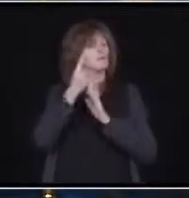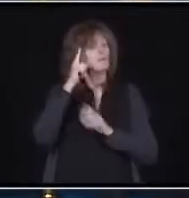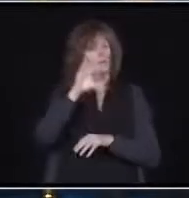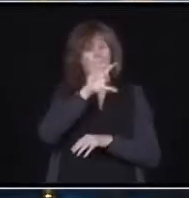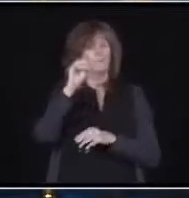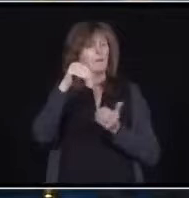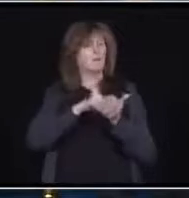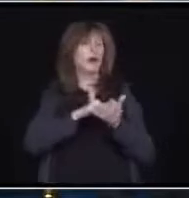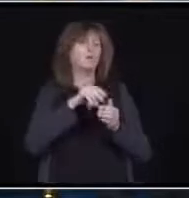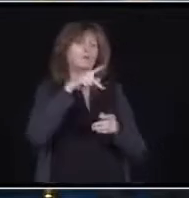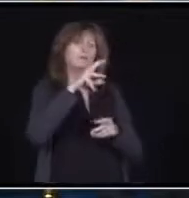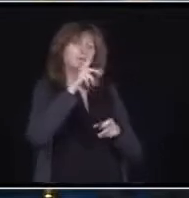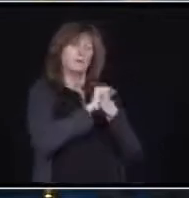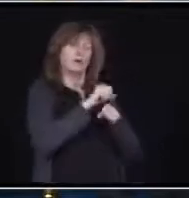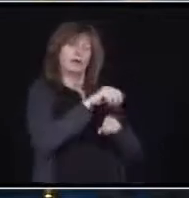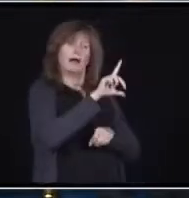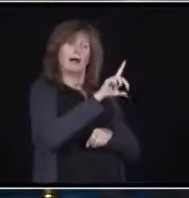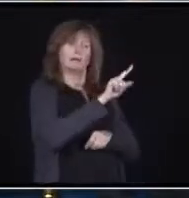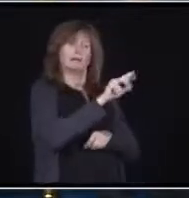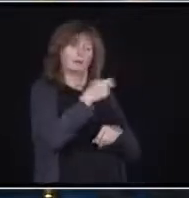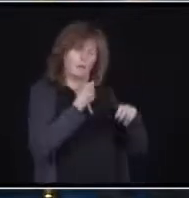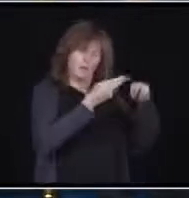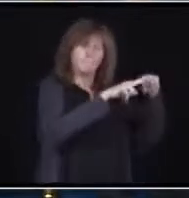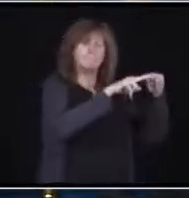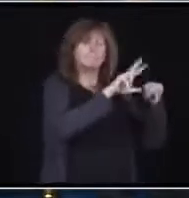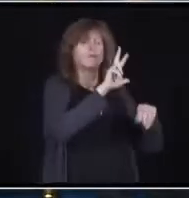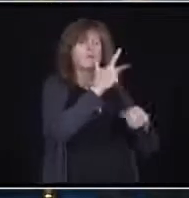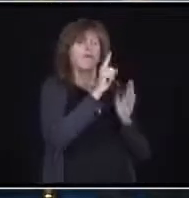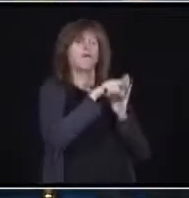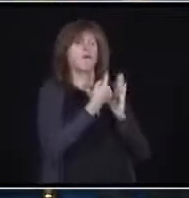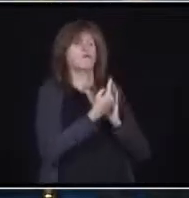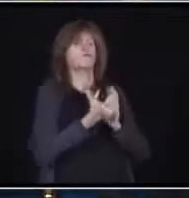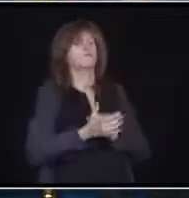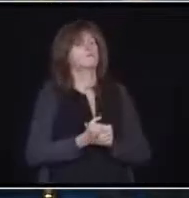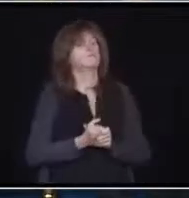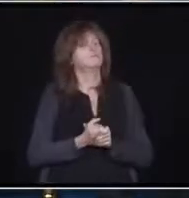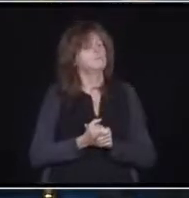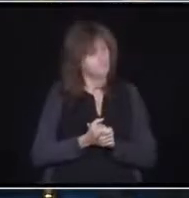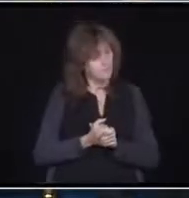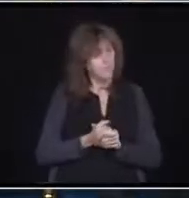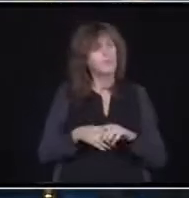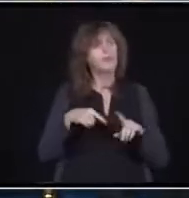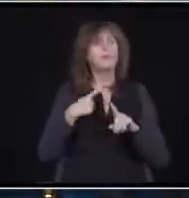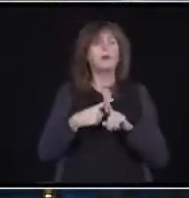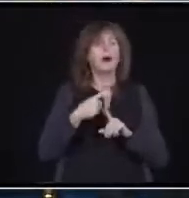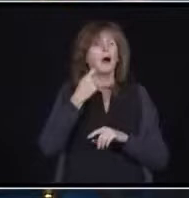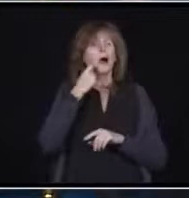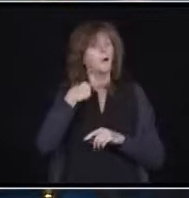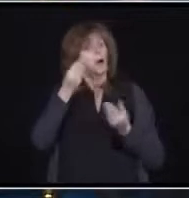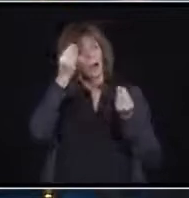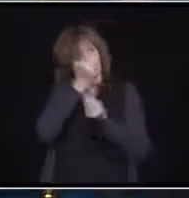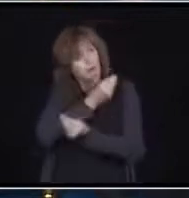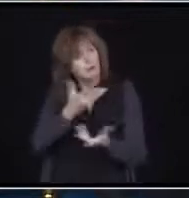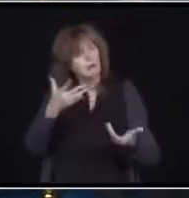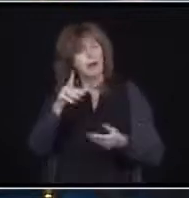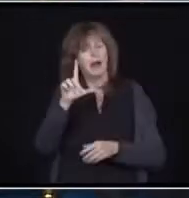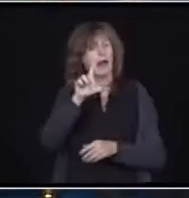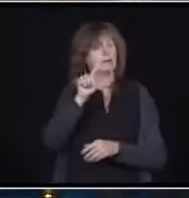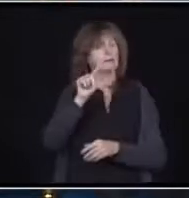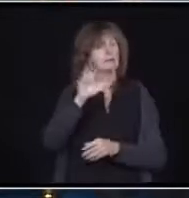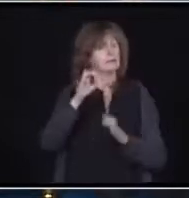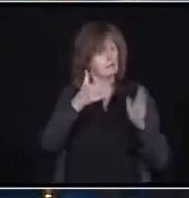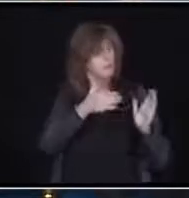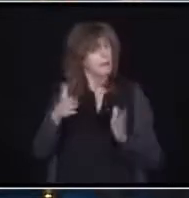homes. And on top of that investment, earlier in the week, we announced our long-term care preparedness plan, which includes further